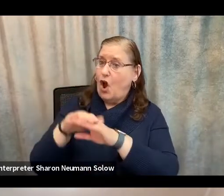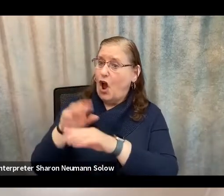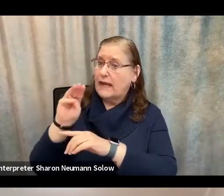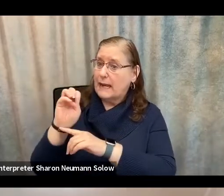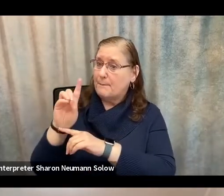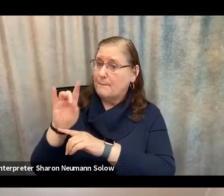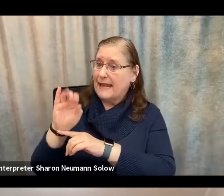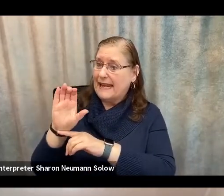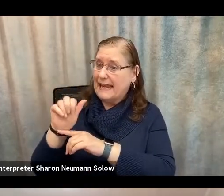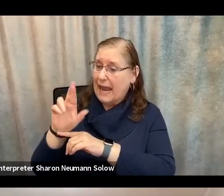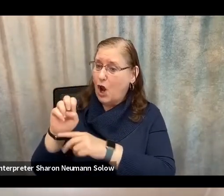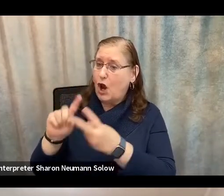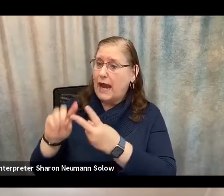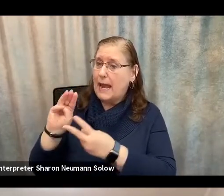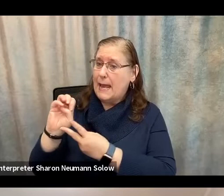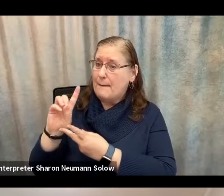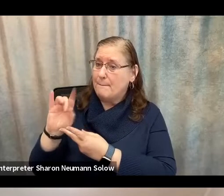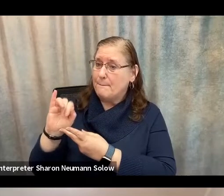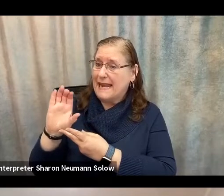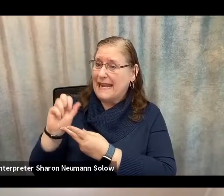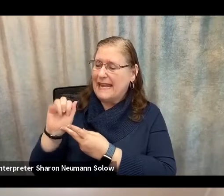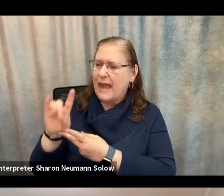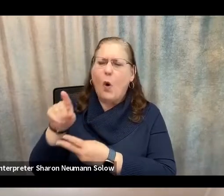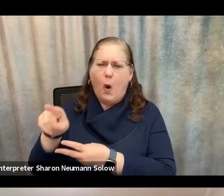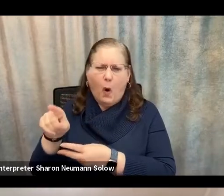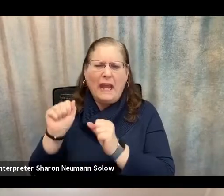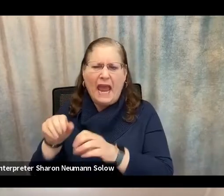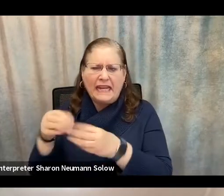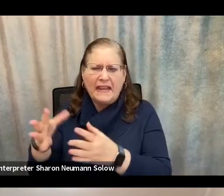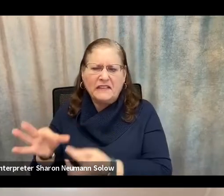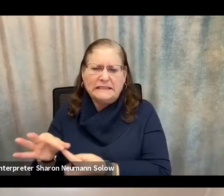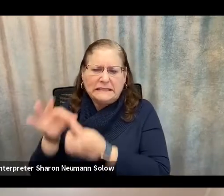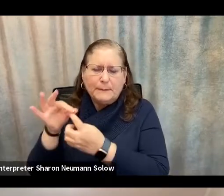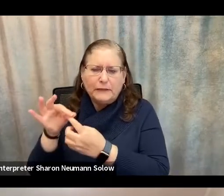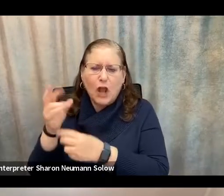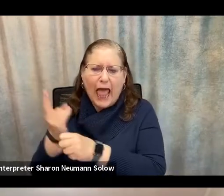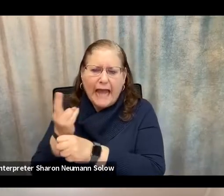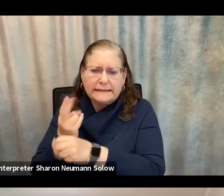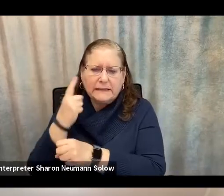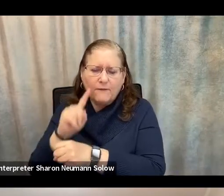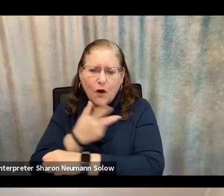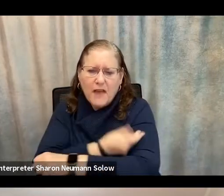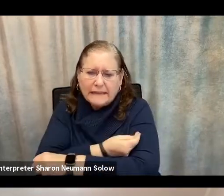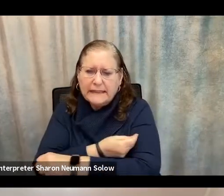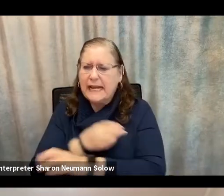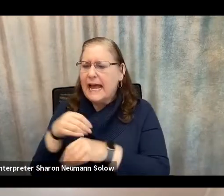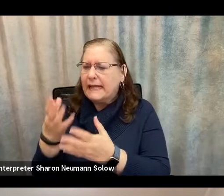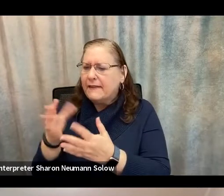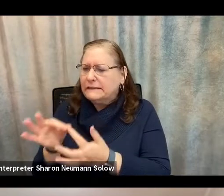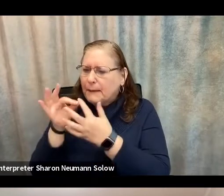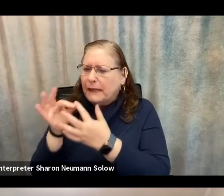give you special access to vaccines or certain treatments. But that's not how Medicaid or Medicaid work.